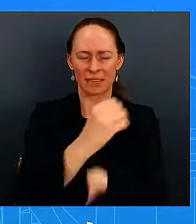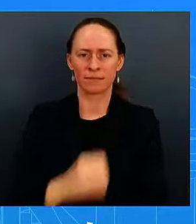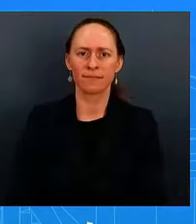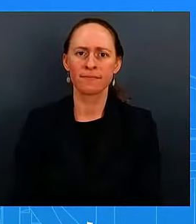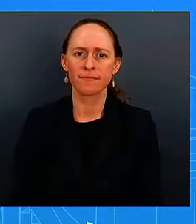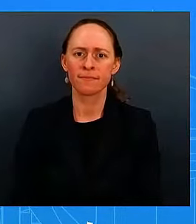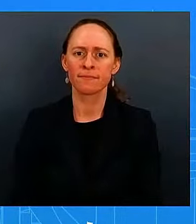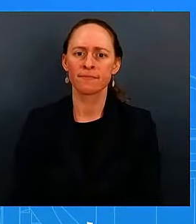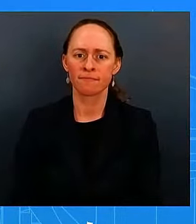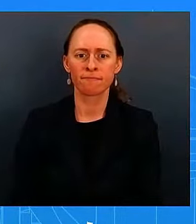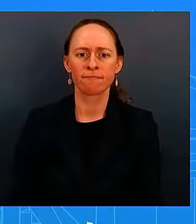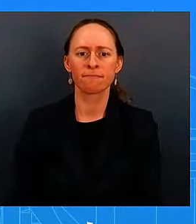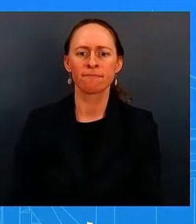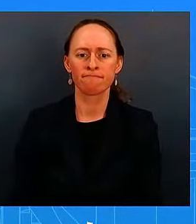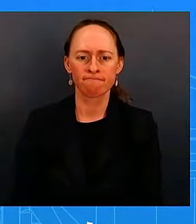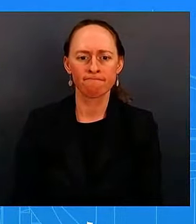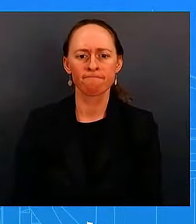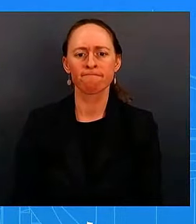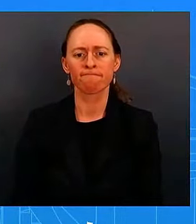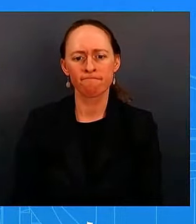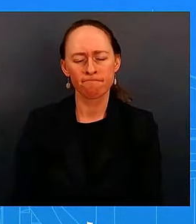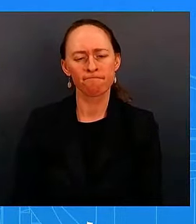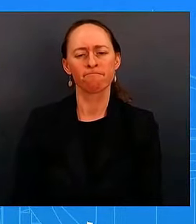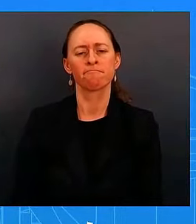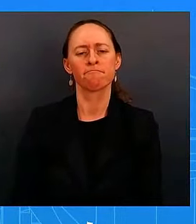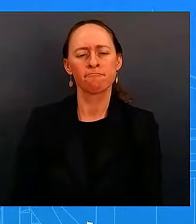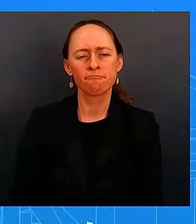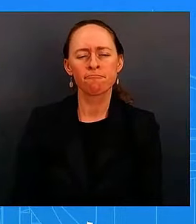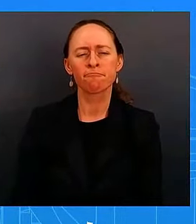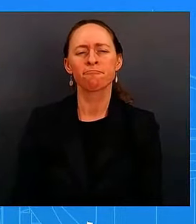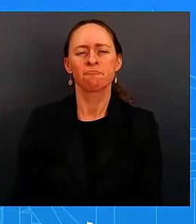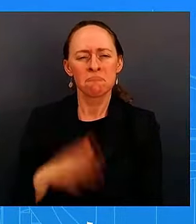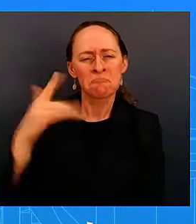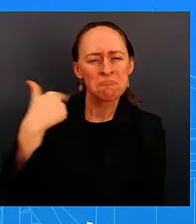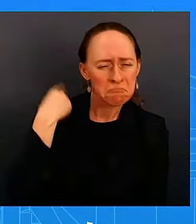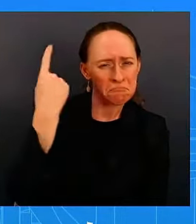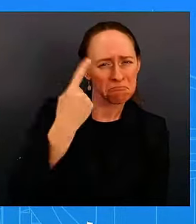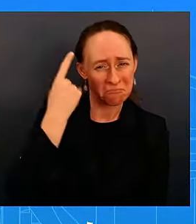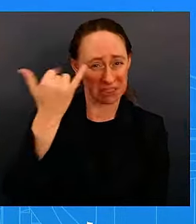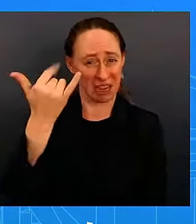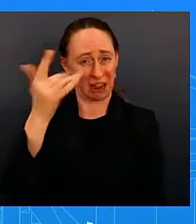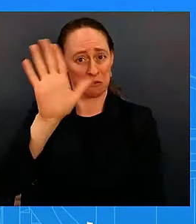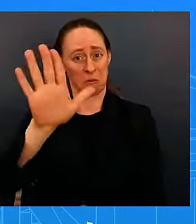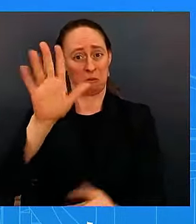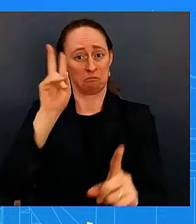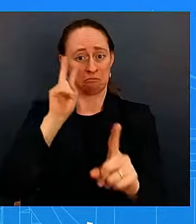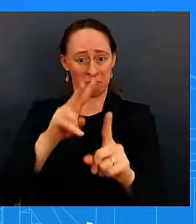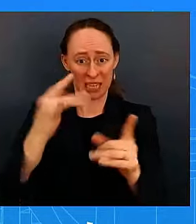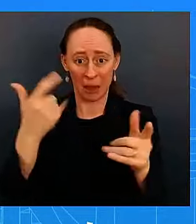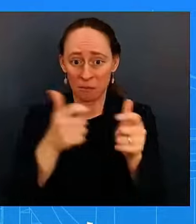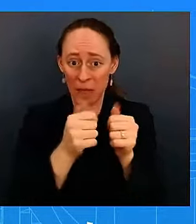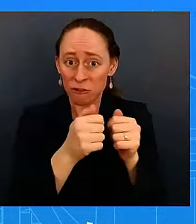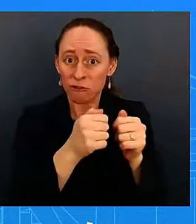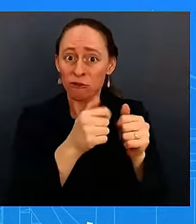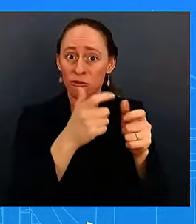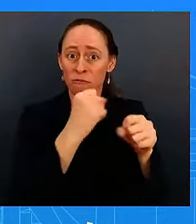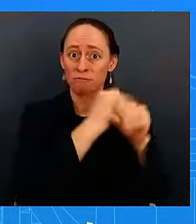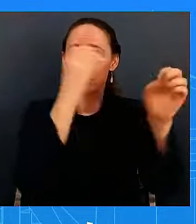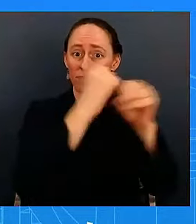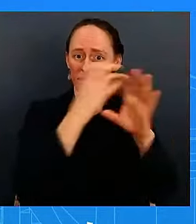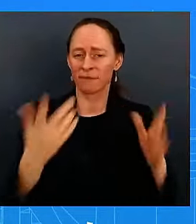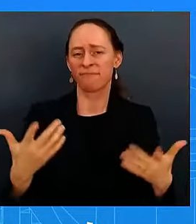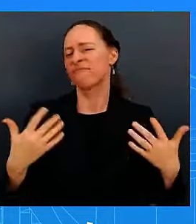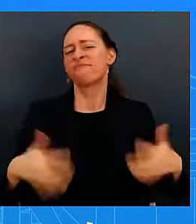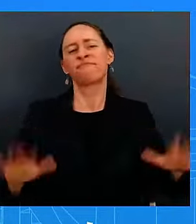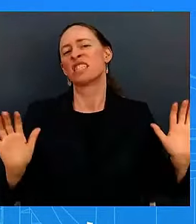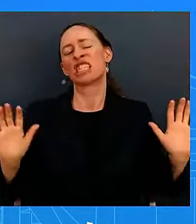would you agree that there has been a change or an escalation in the tensions in the region are you concerned about that